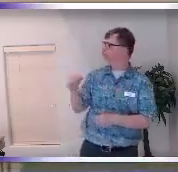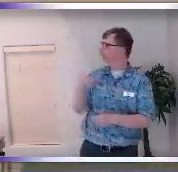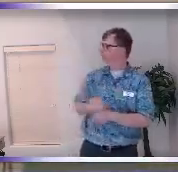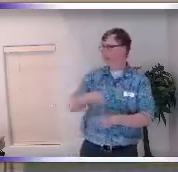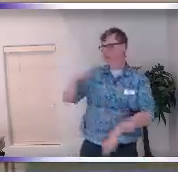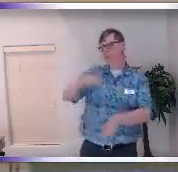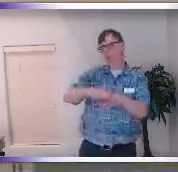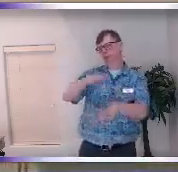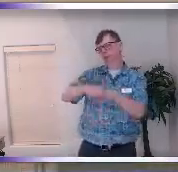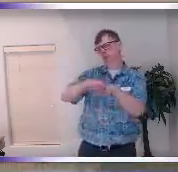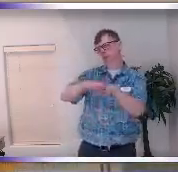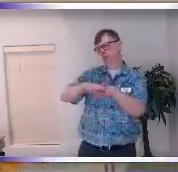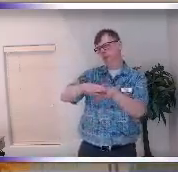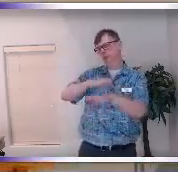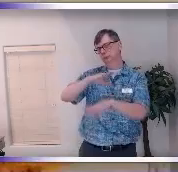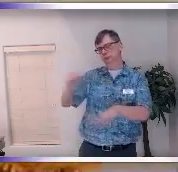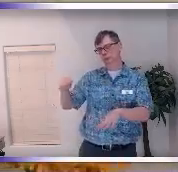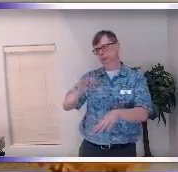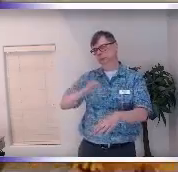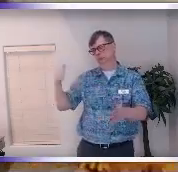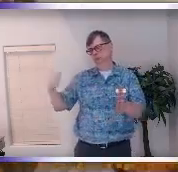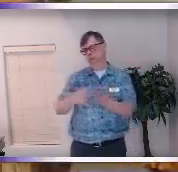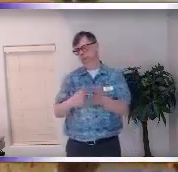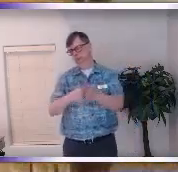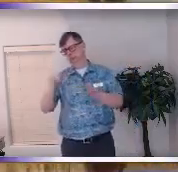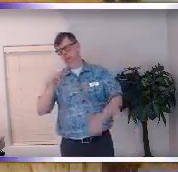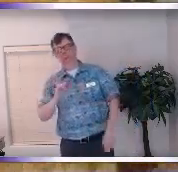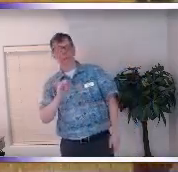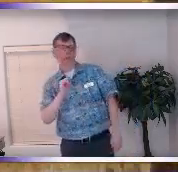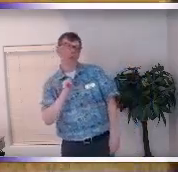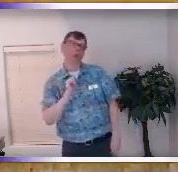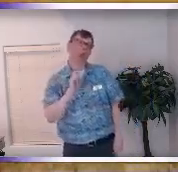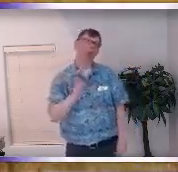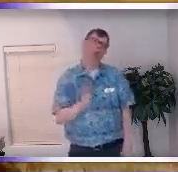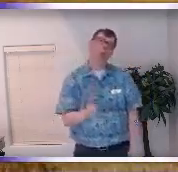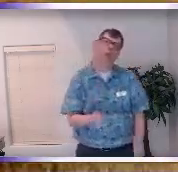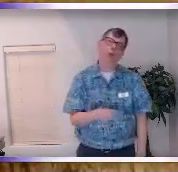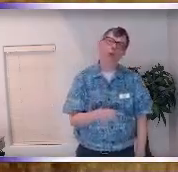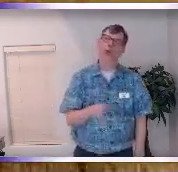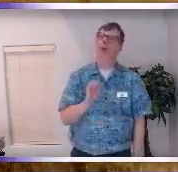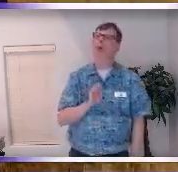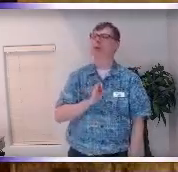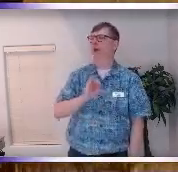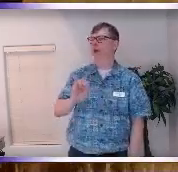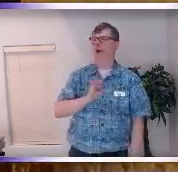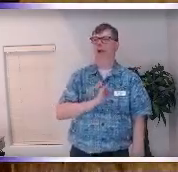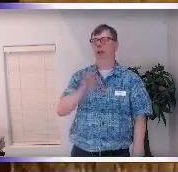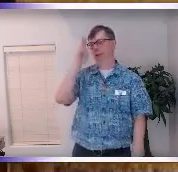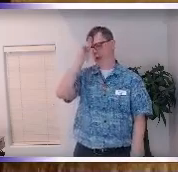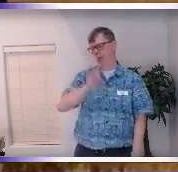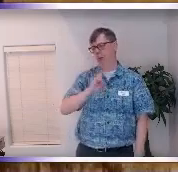needs support and and uh you know I'm being challenging who am I when I can't realize that the thing that